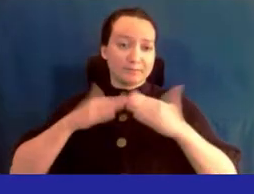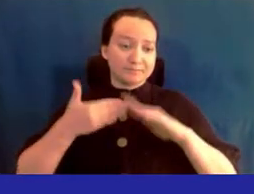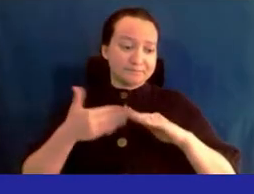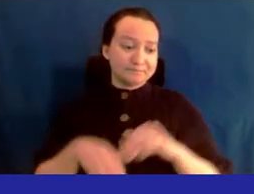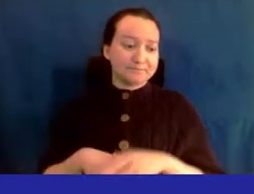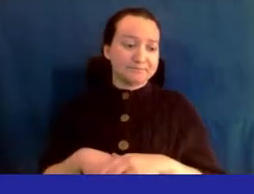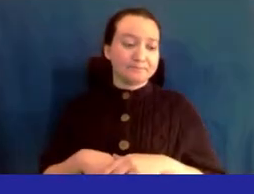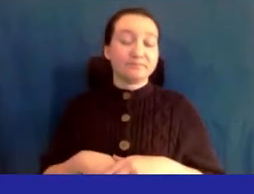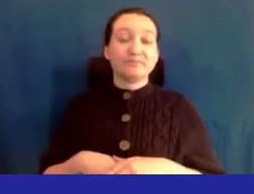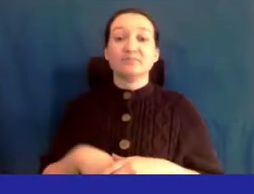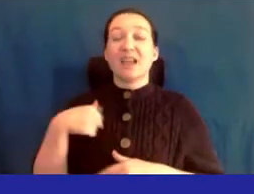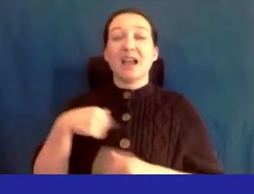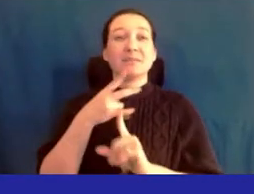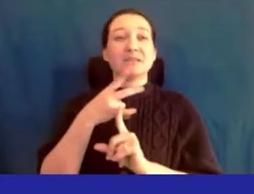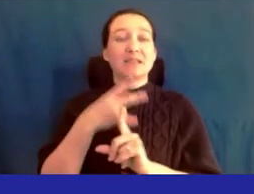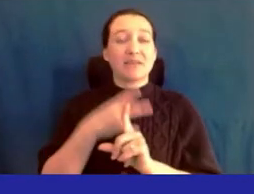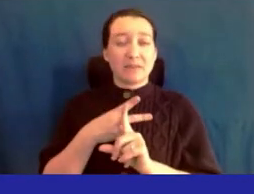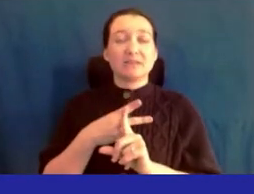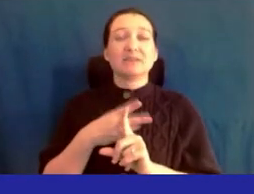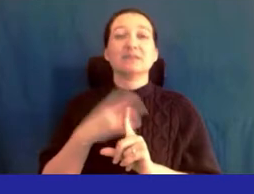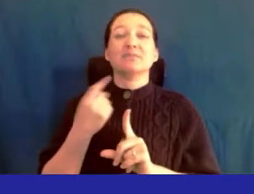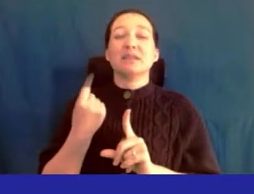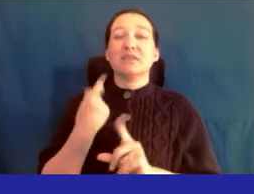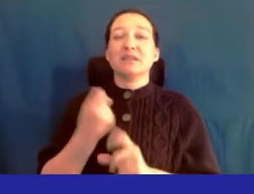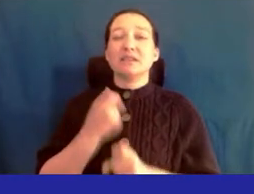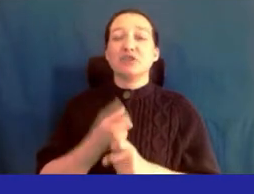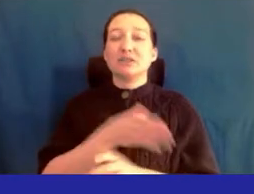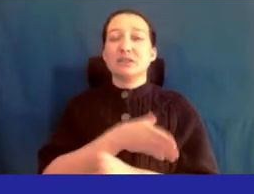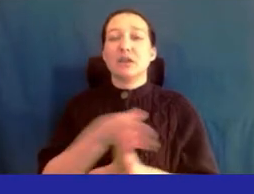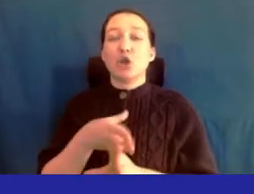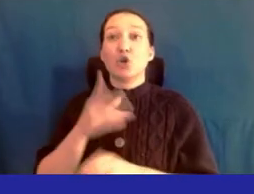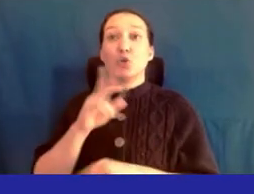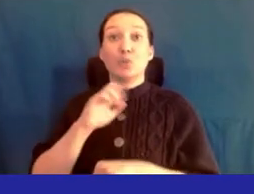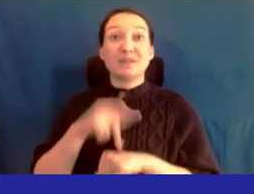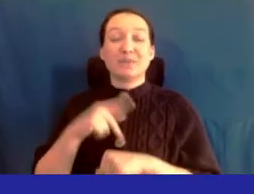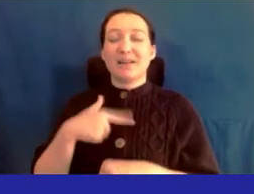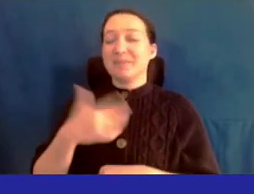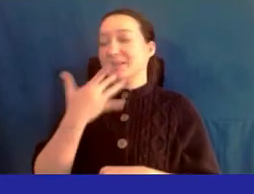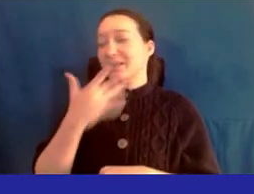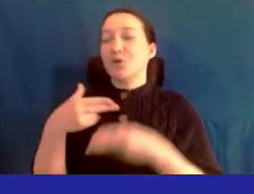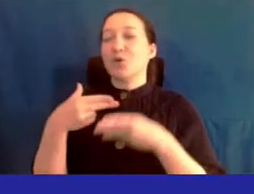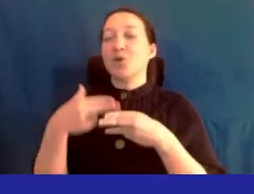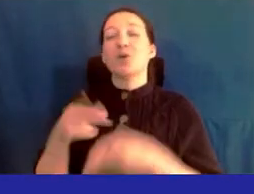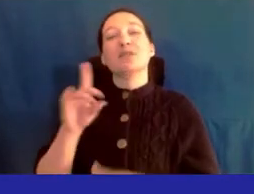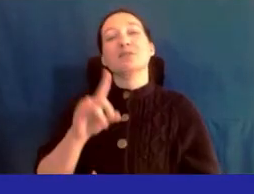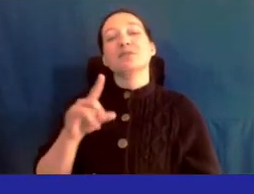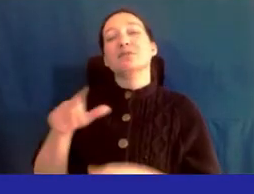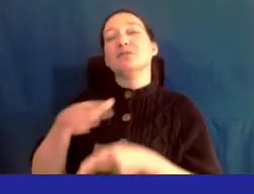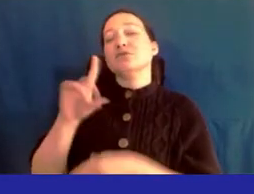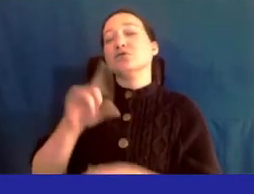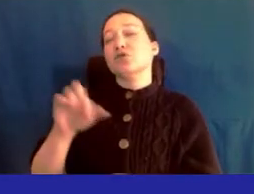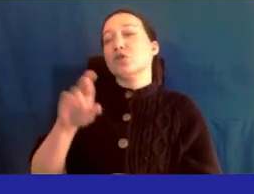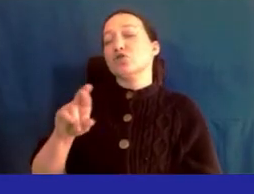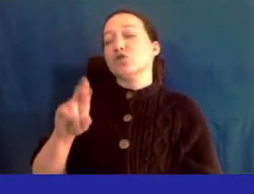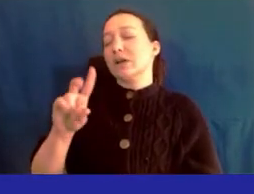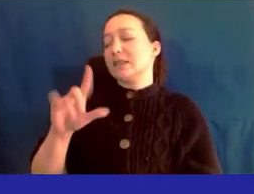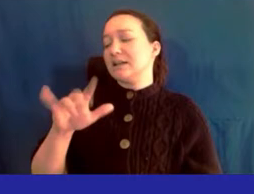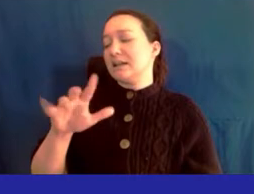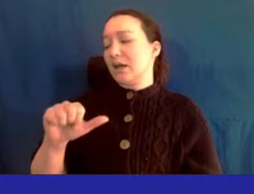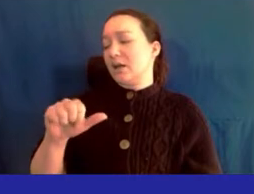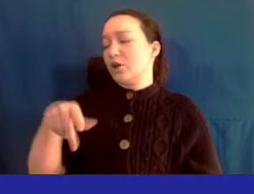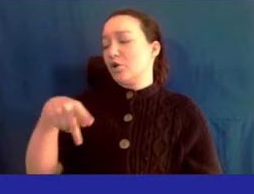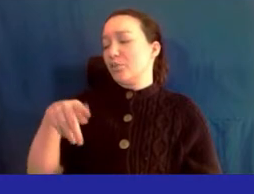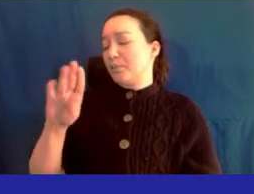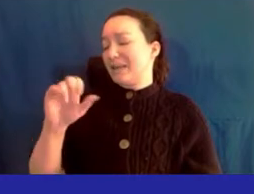as i am seven months into my 11 years as principal i have been fortunate enough to be able to call dr lydia benson and prior to dr